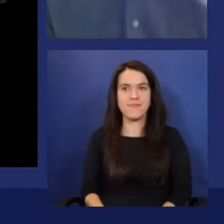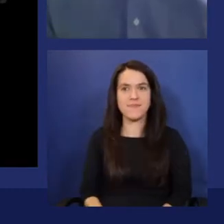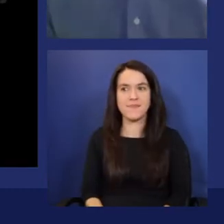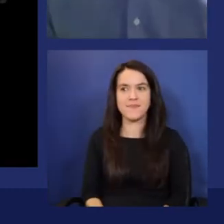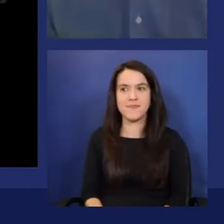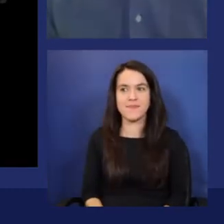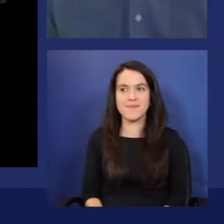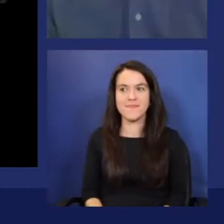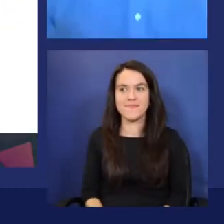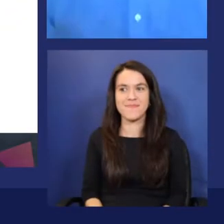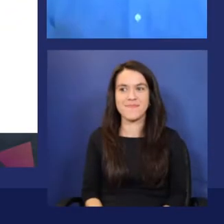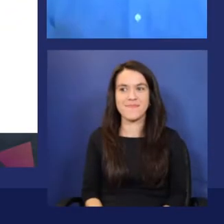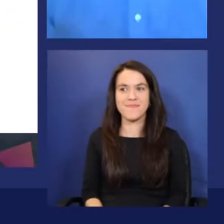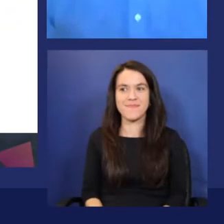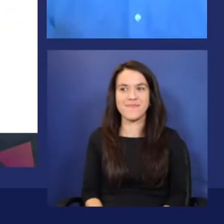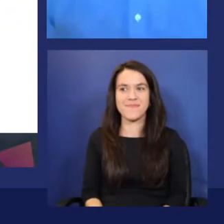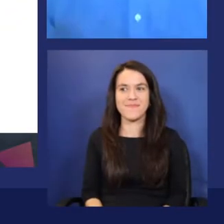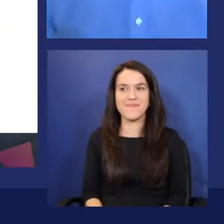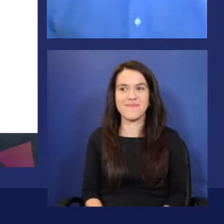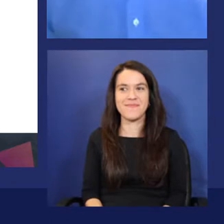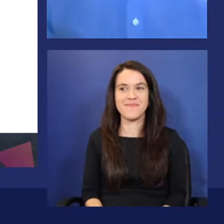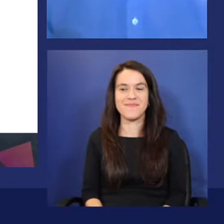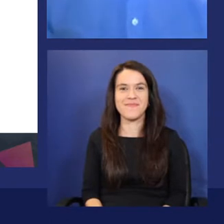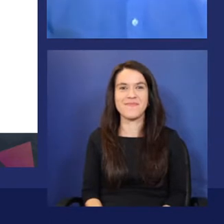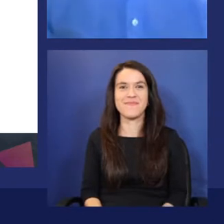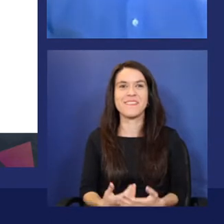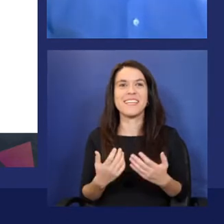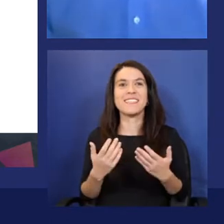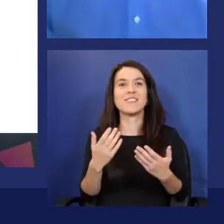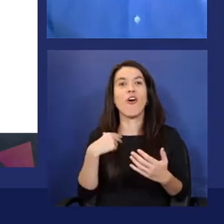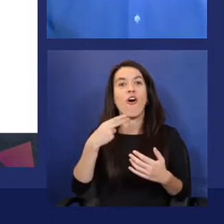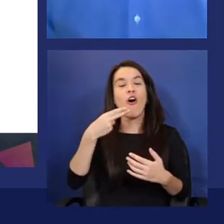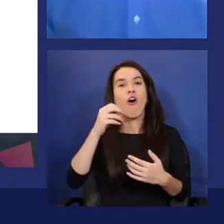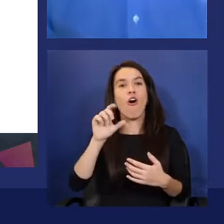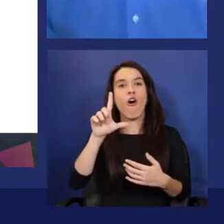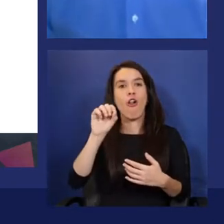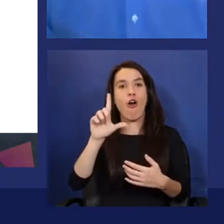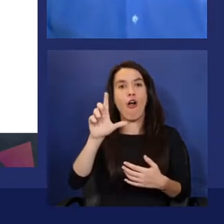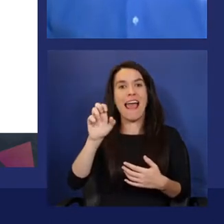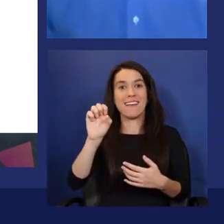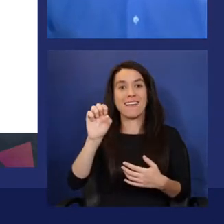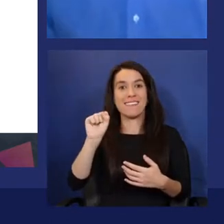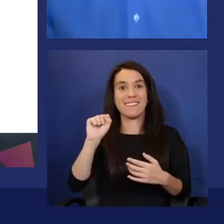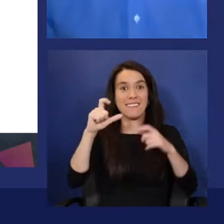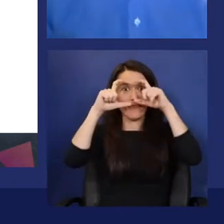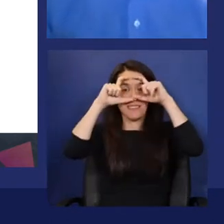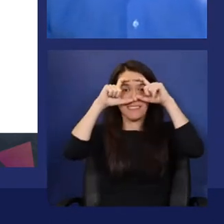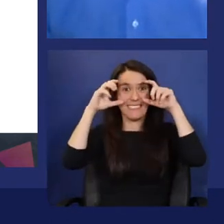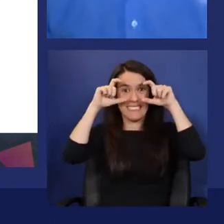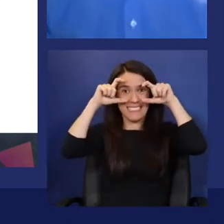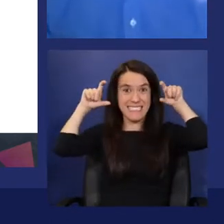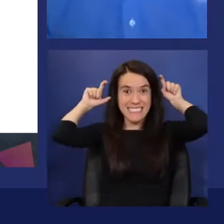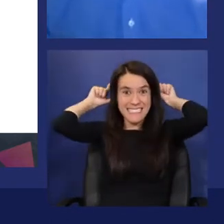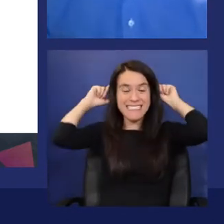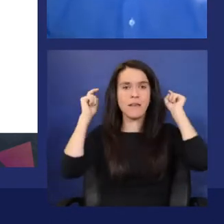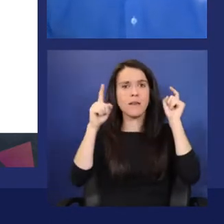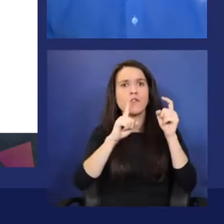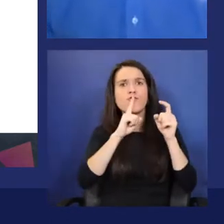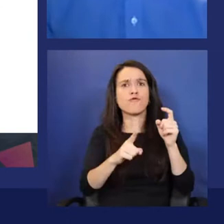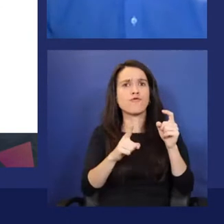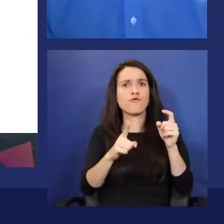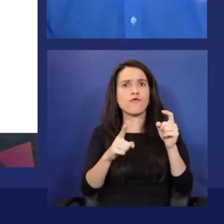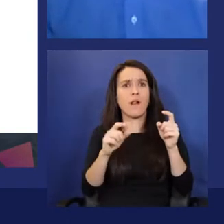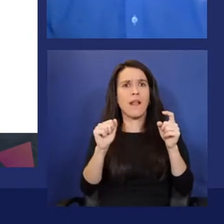HoloLens. HoloLens is an unfettered device. It means that it can run completely on its own